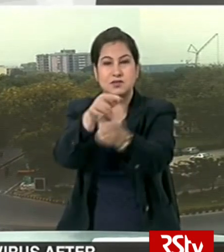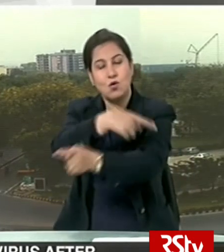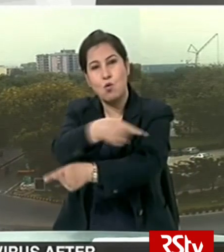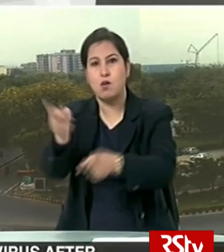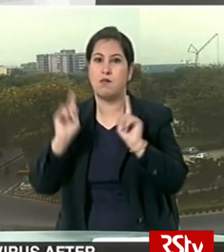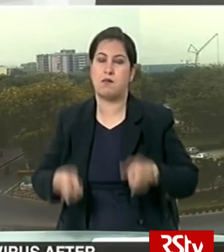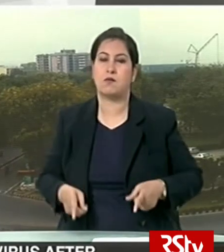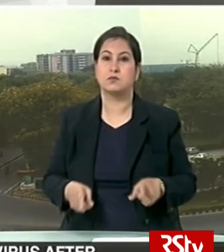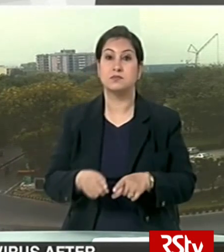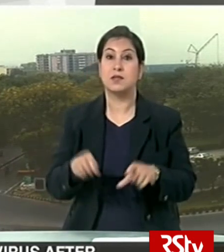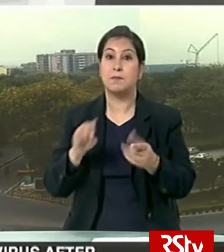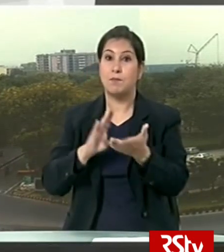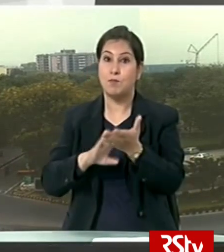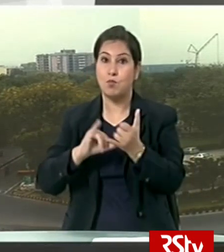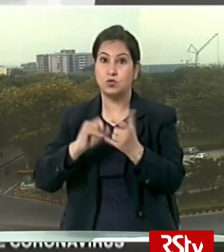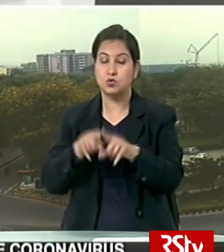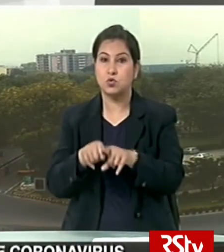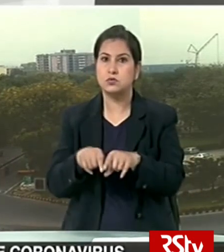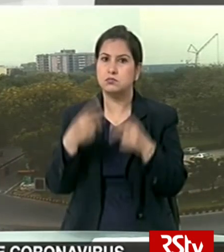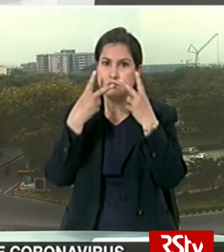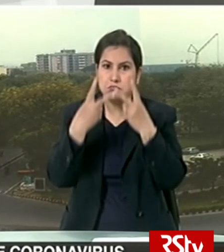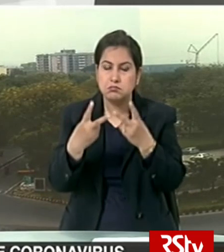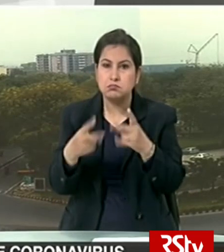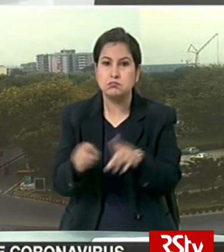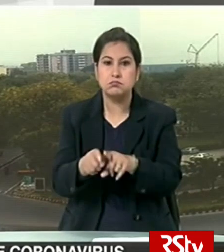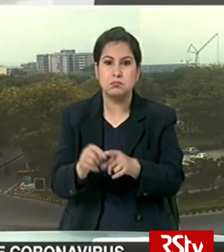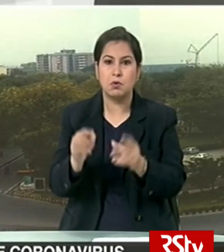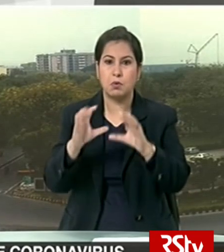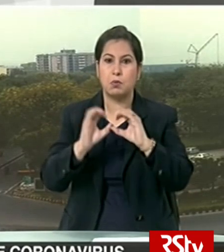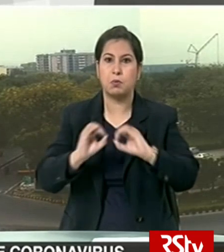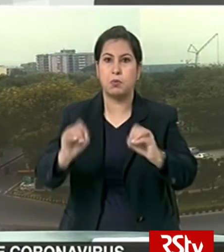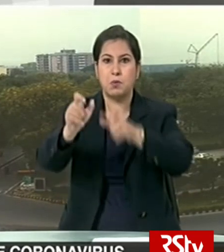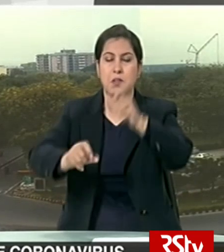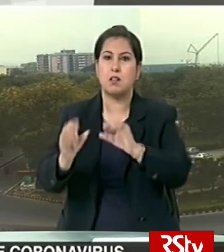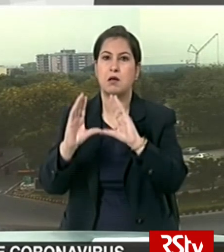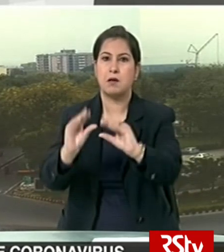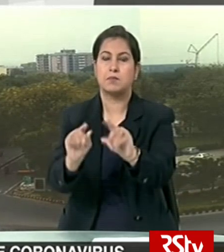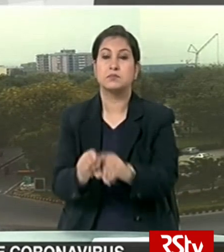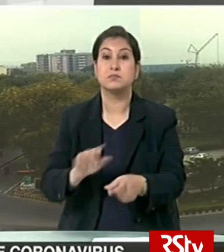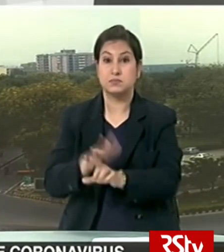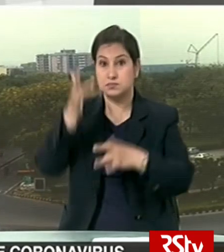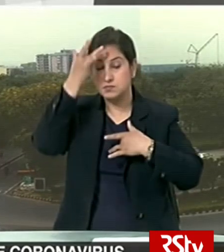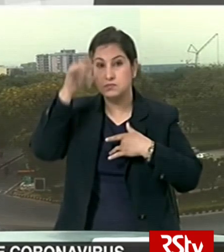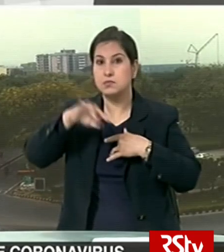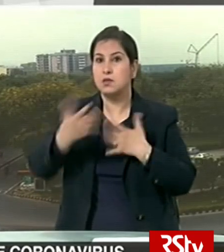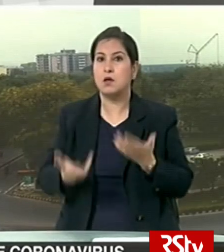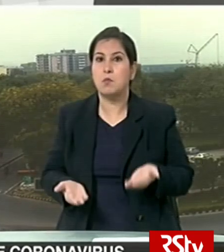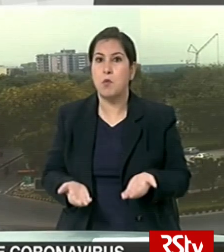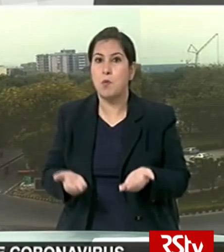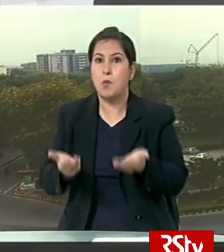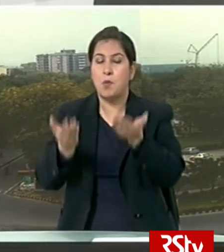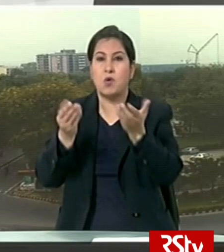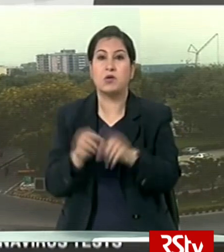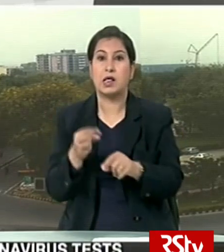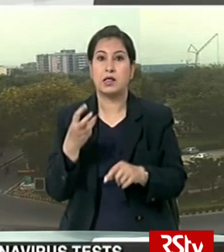although Moscow streets remained visibly more bustling As coronavirus cases continue to pile Moscow will begin